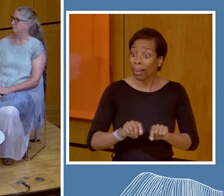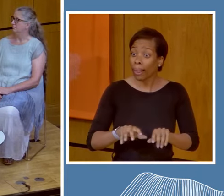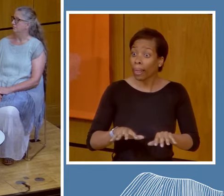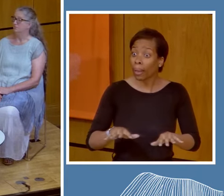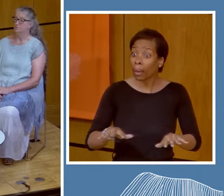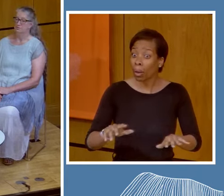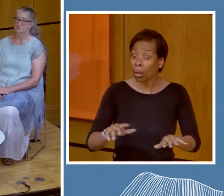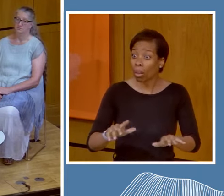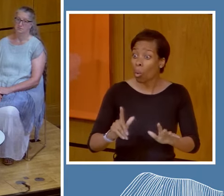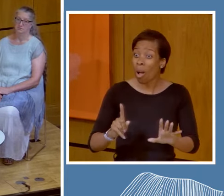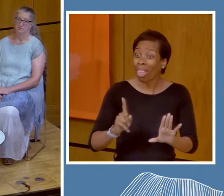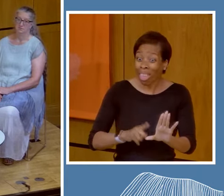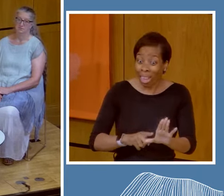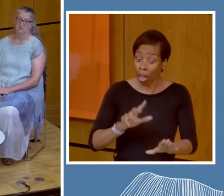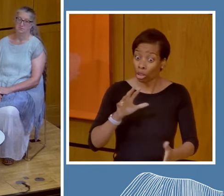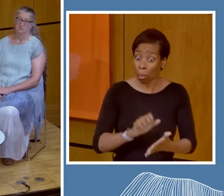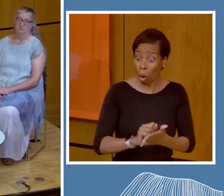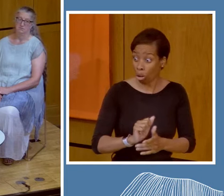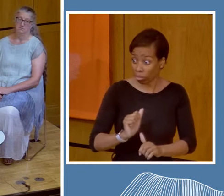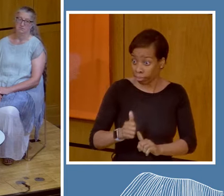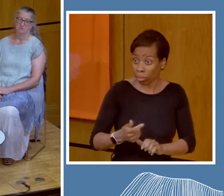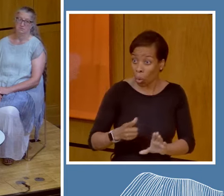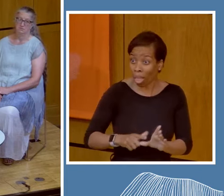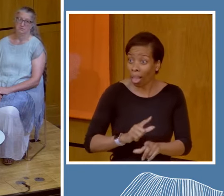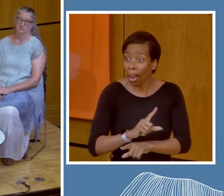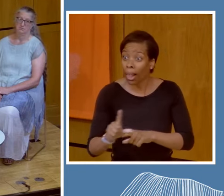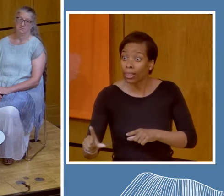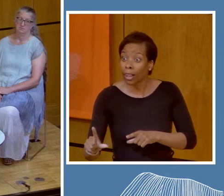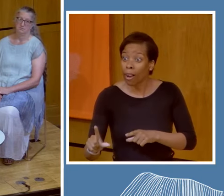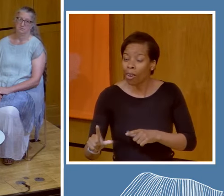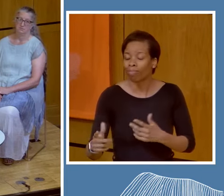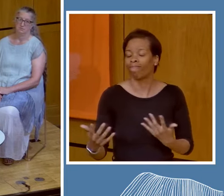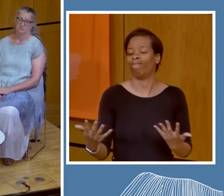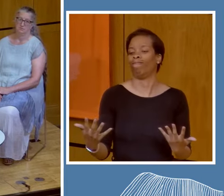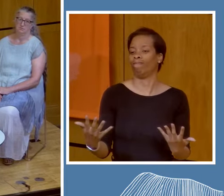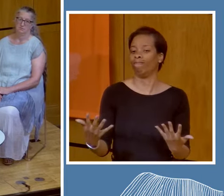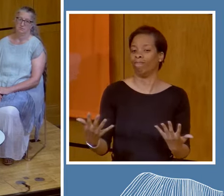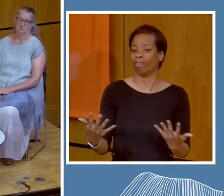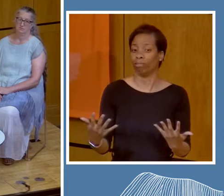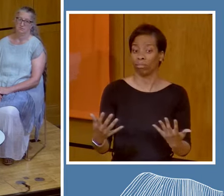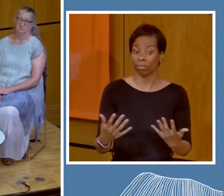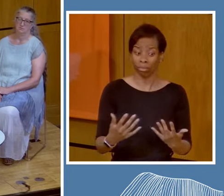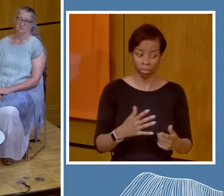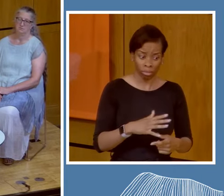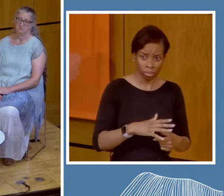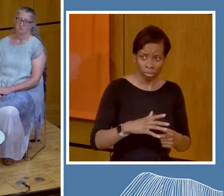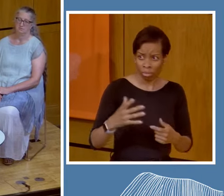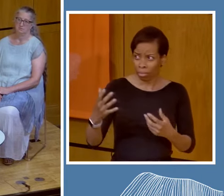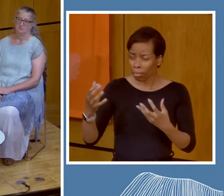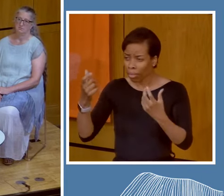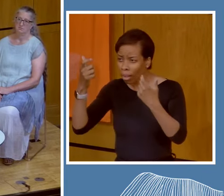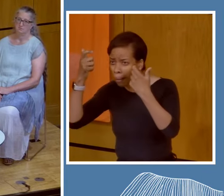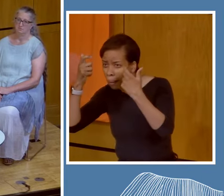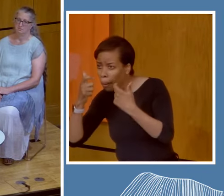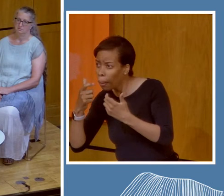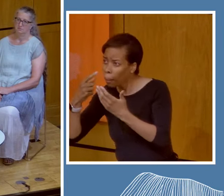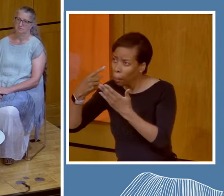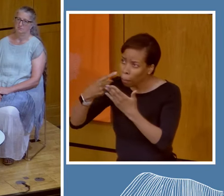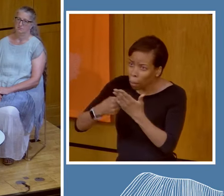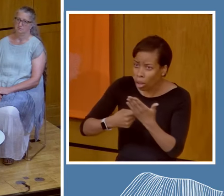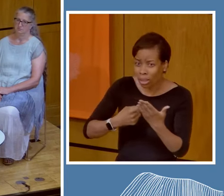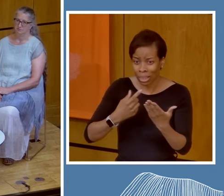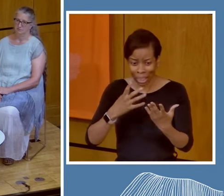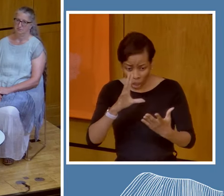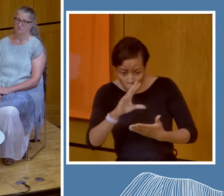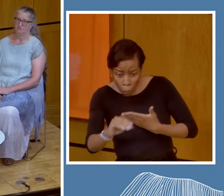year from that site without any public notice, despite some of the legal policies in place for communications with